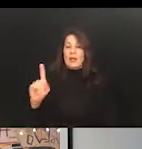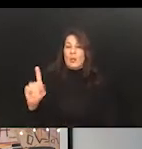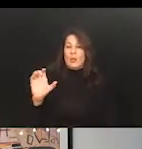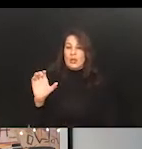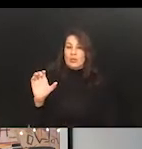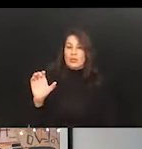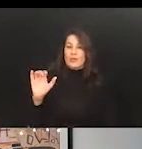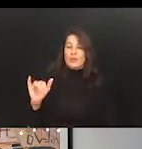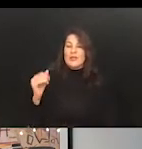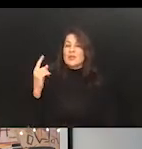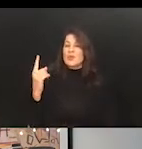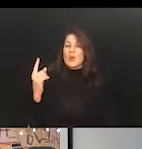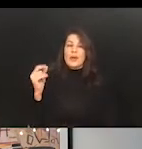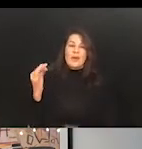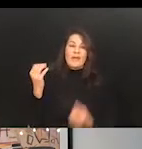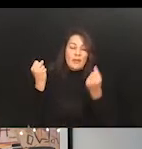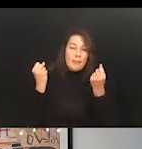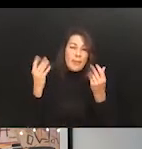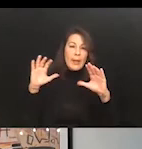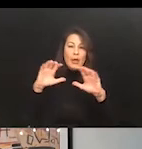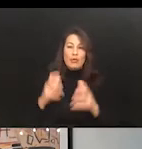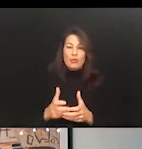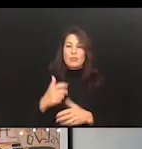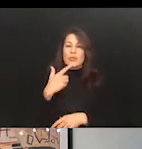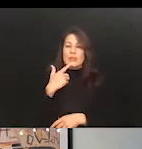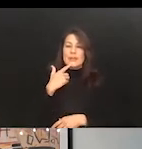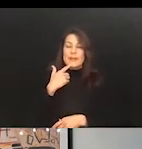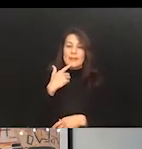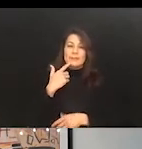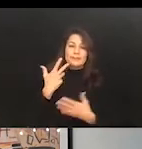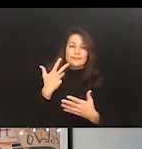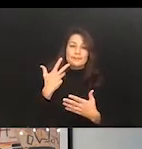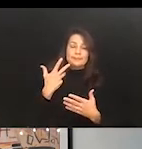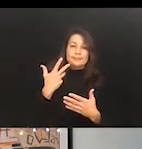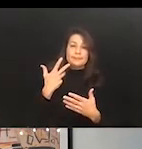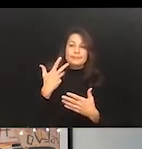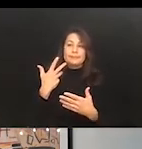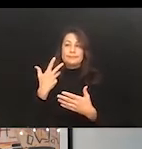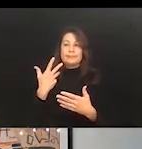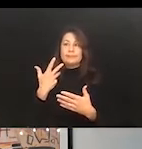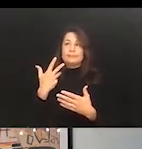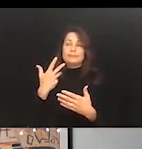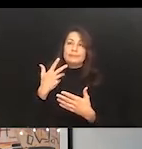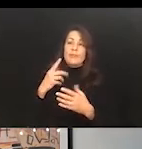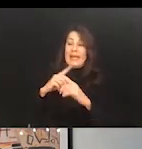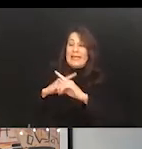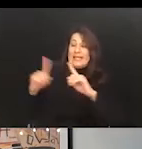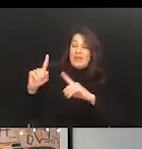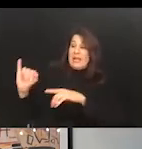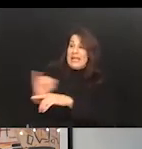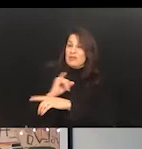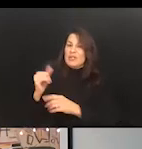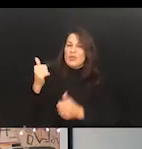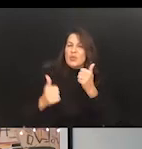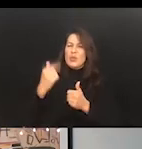version of many groups who are saying by different industries, what are some of the up and coming